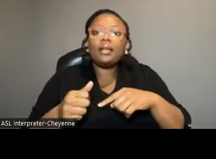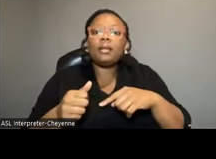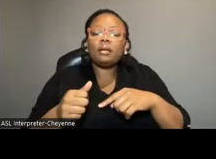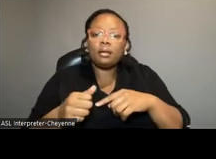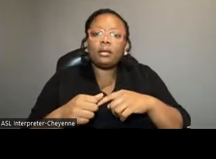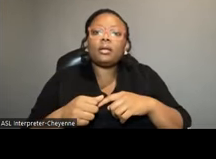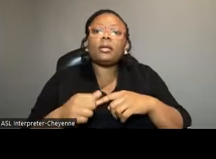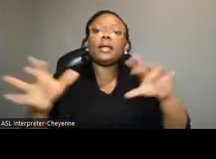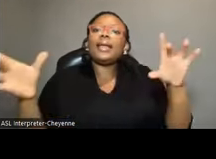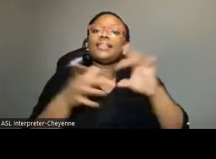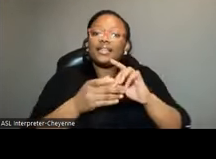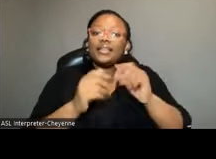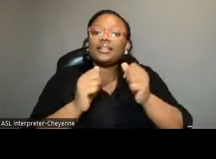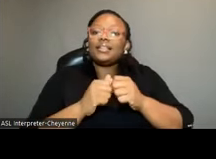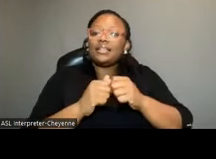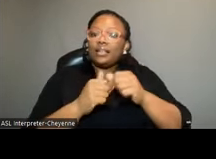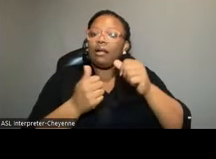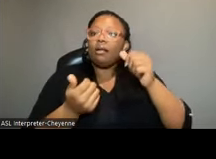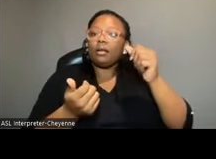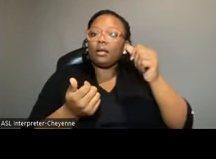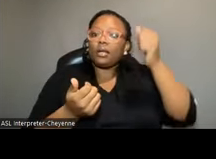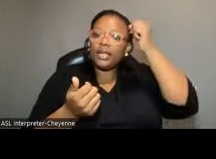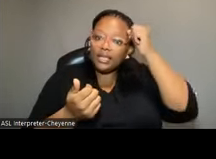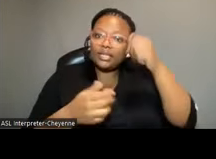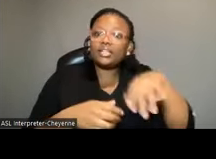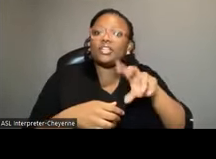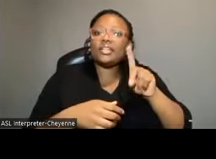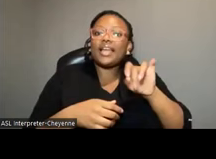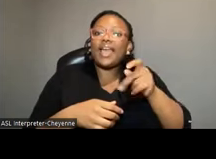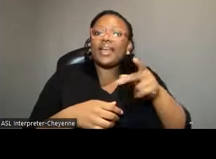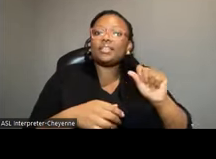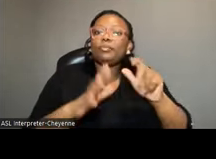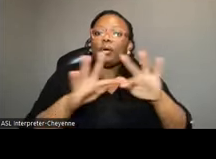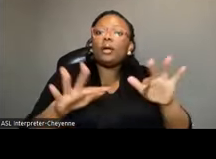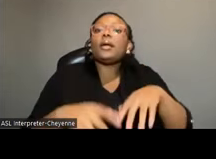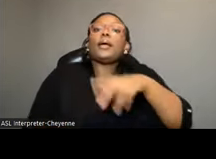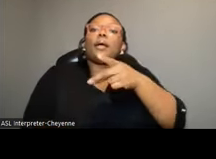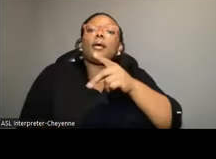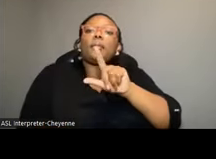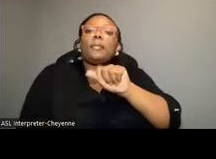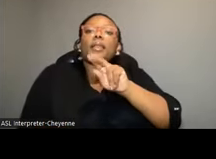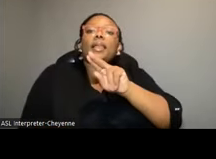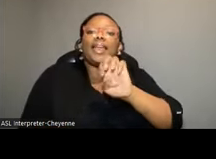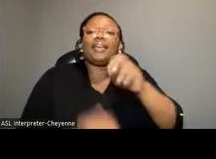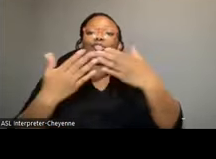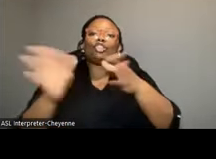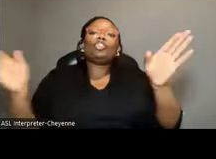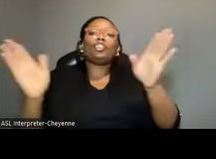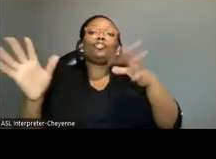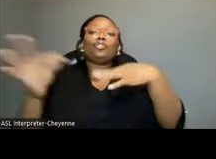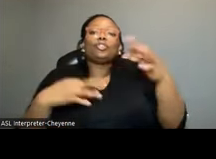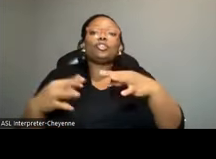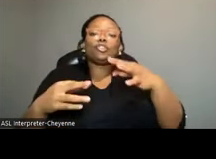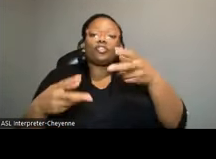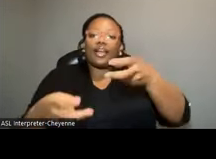connecting to the Indian indentured diaspora and plague was a sort of catch-all term used to describe epidemic